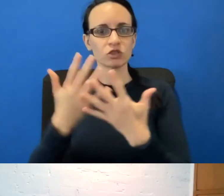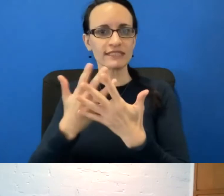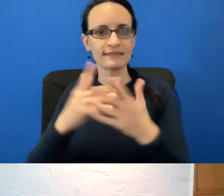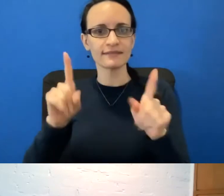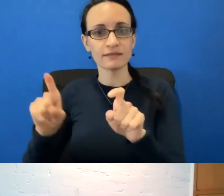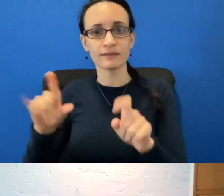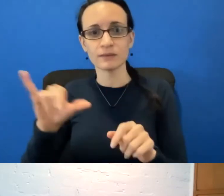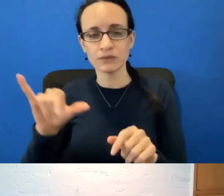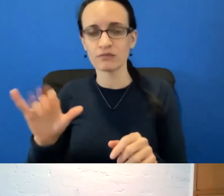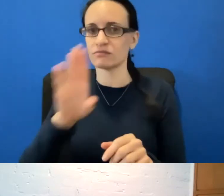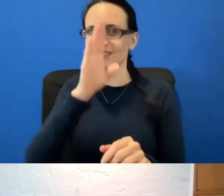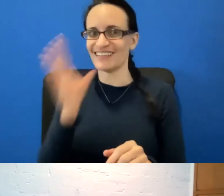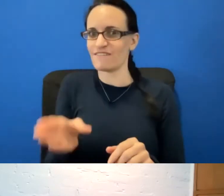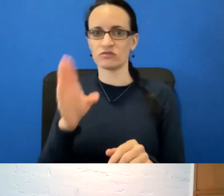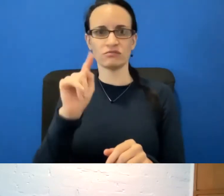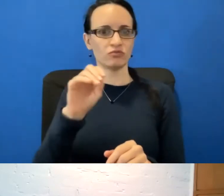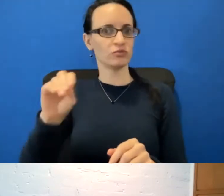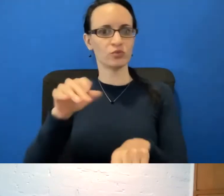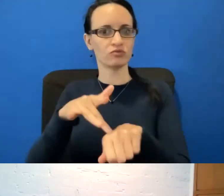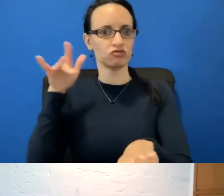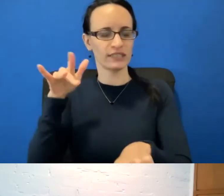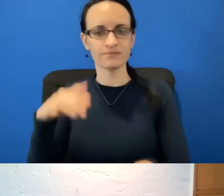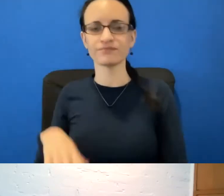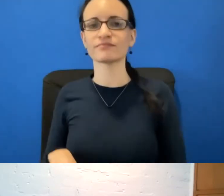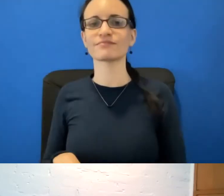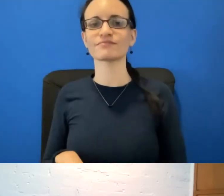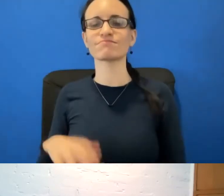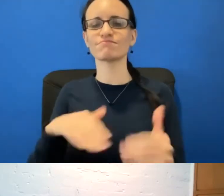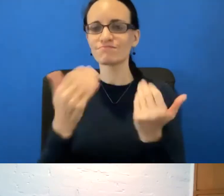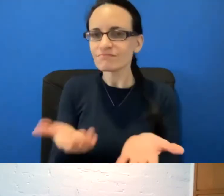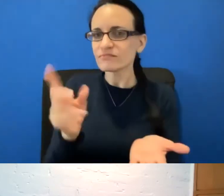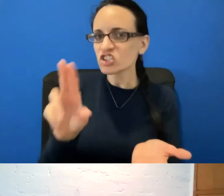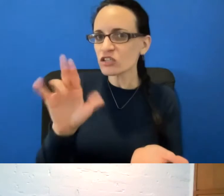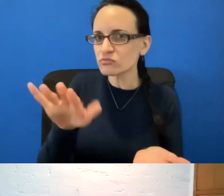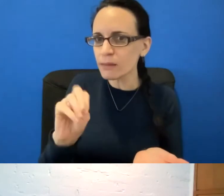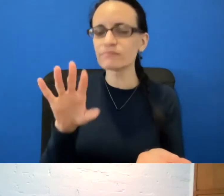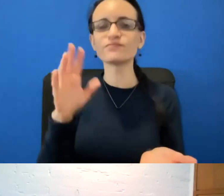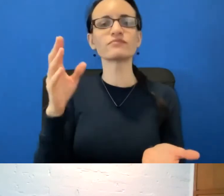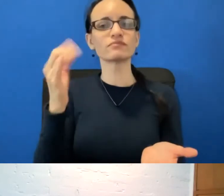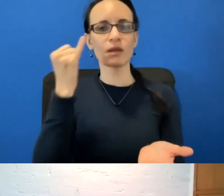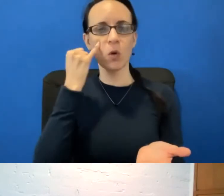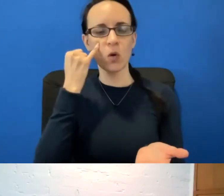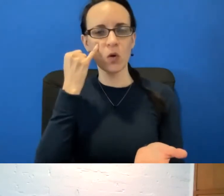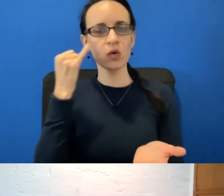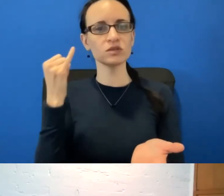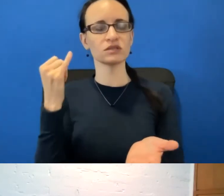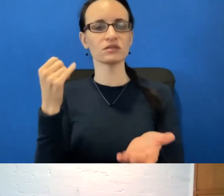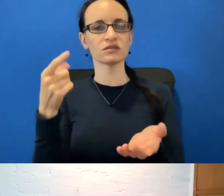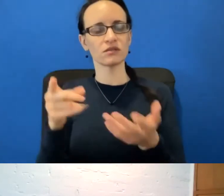too early. Dr. Brim, say a person has a